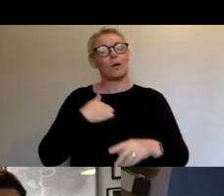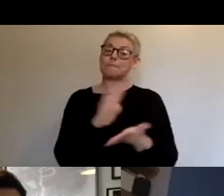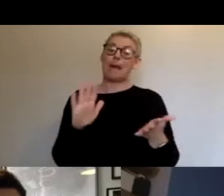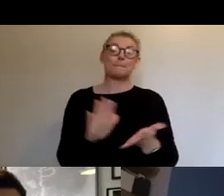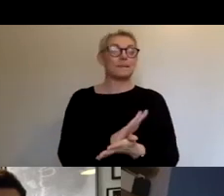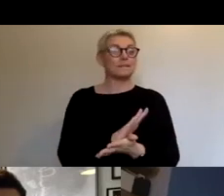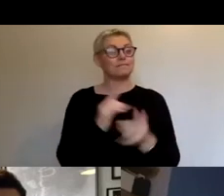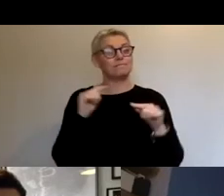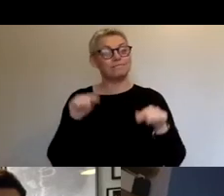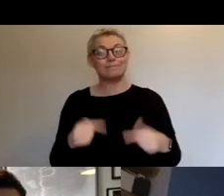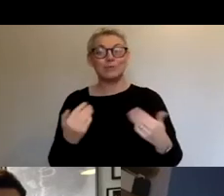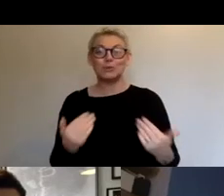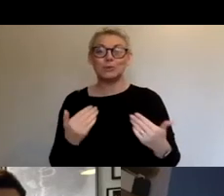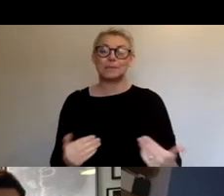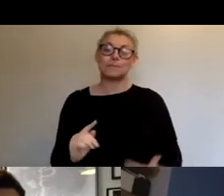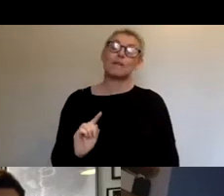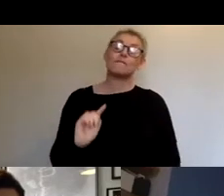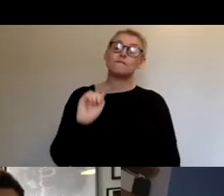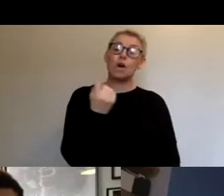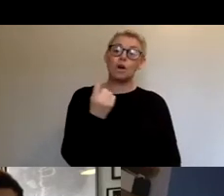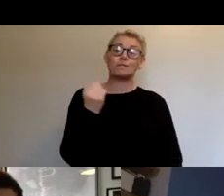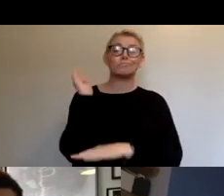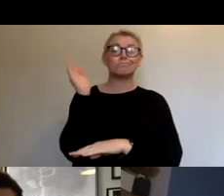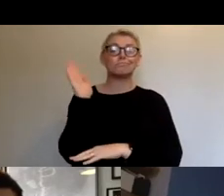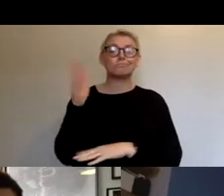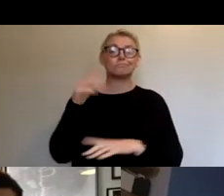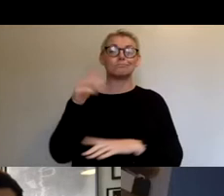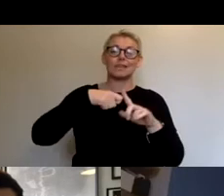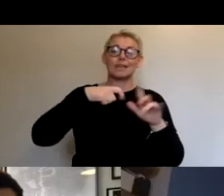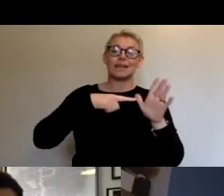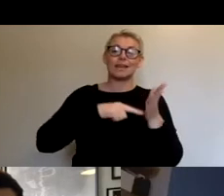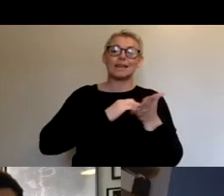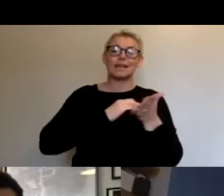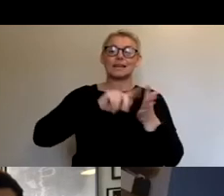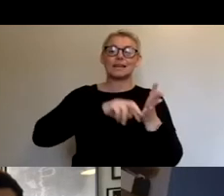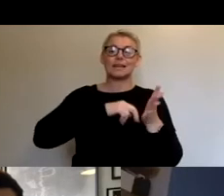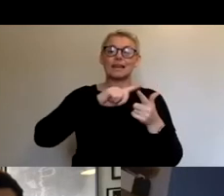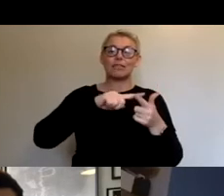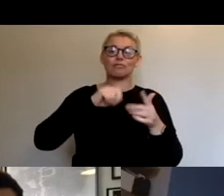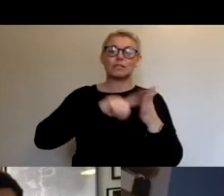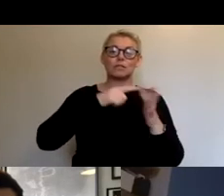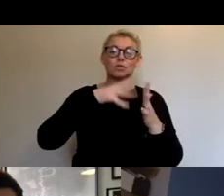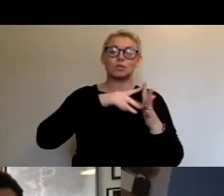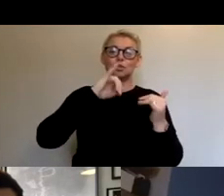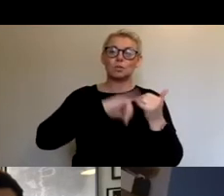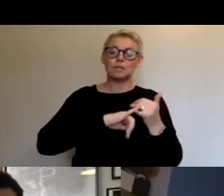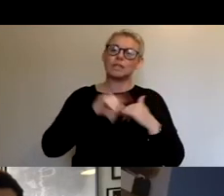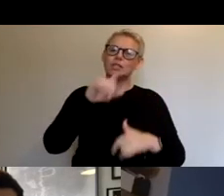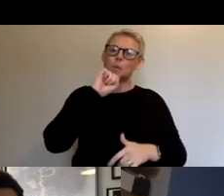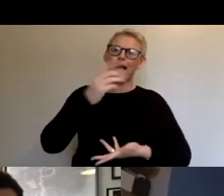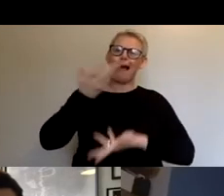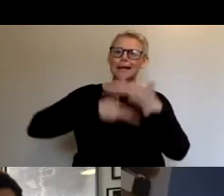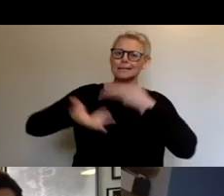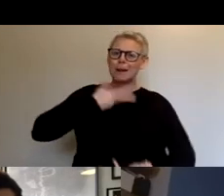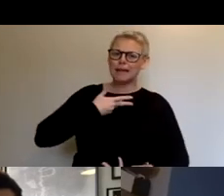first from Catherine Dukes, who's going to give us a real kind of deep dive into the channel, what it was, how it works, but also the wider